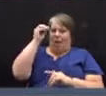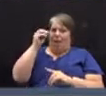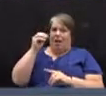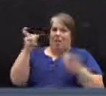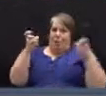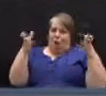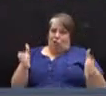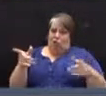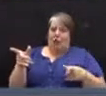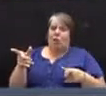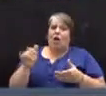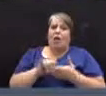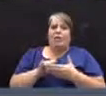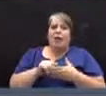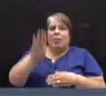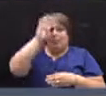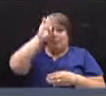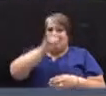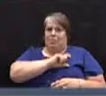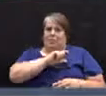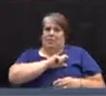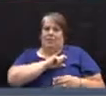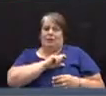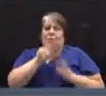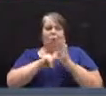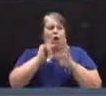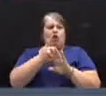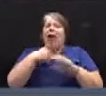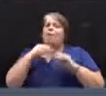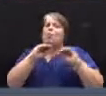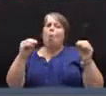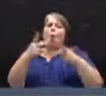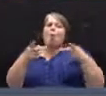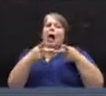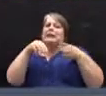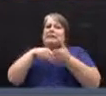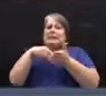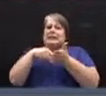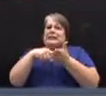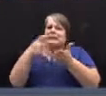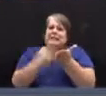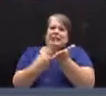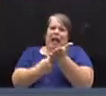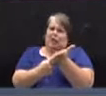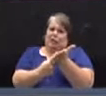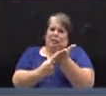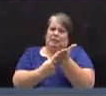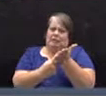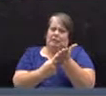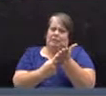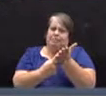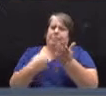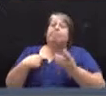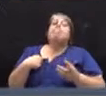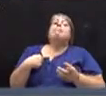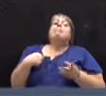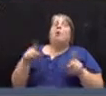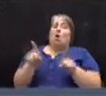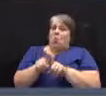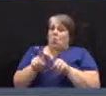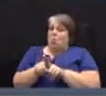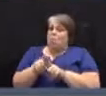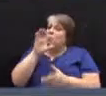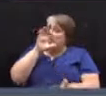the police fire project has no place in this discussion. I also believe that if that were